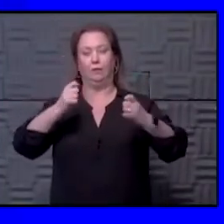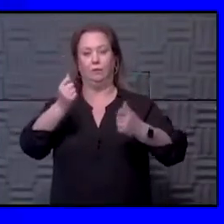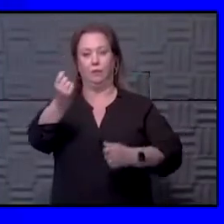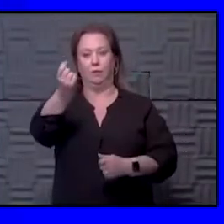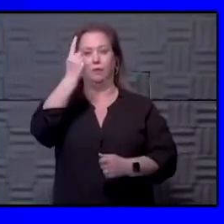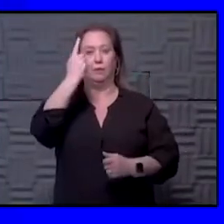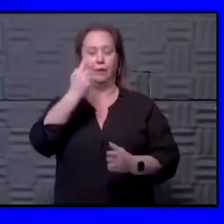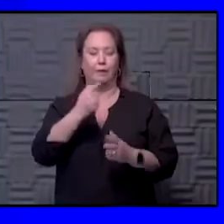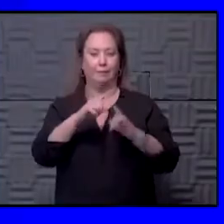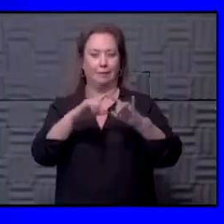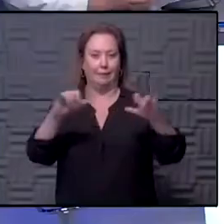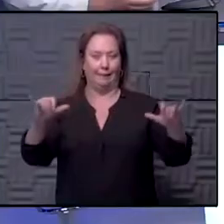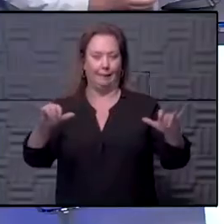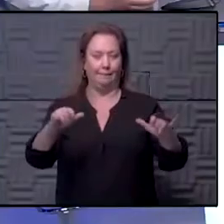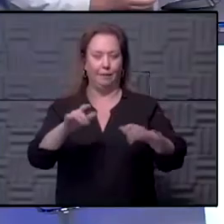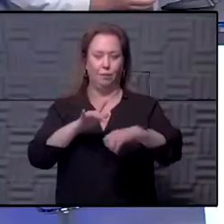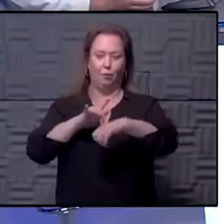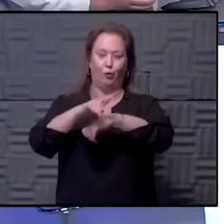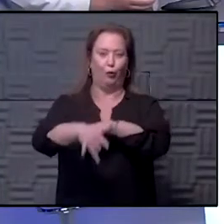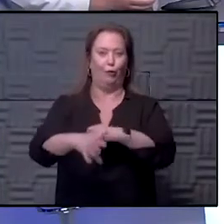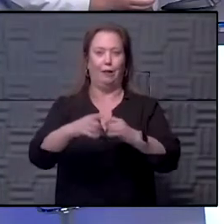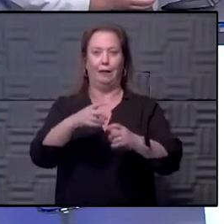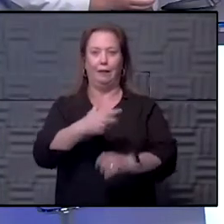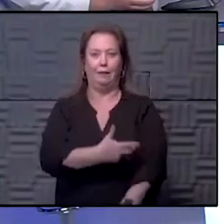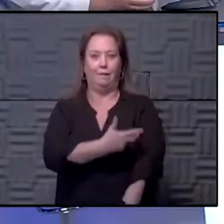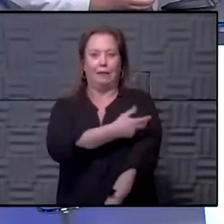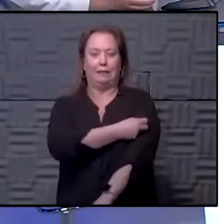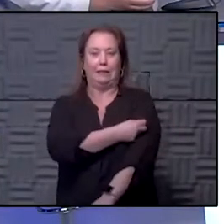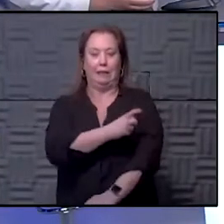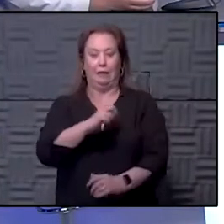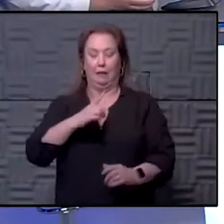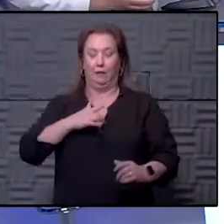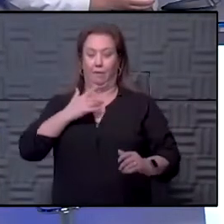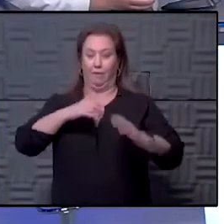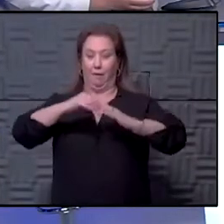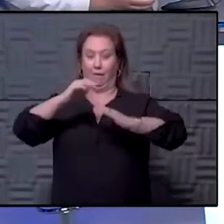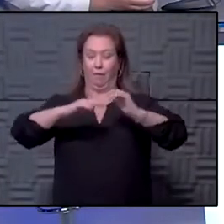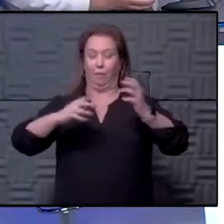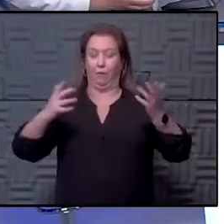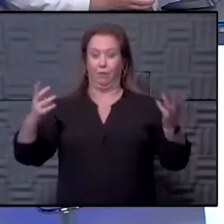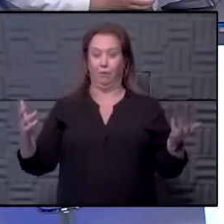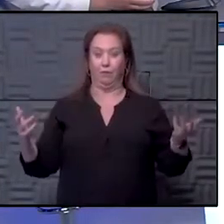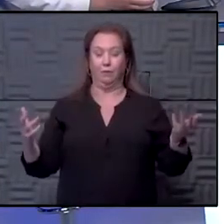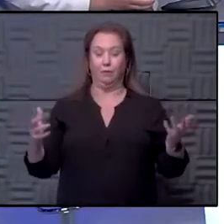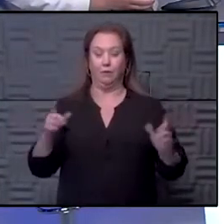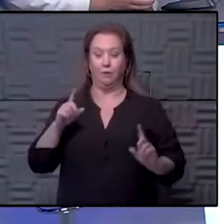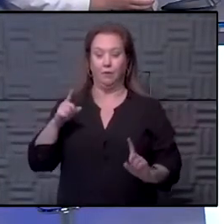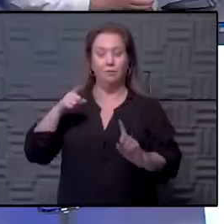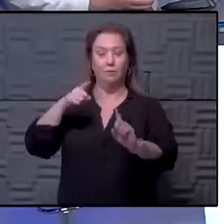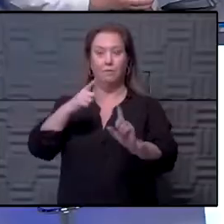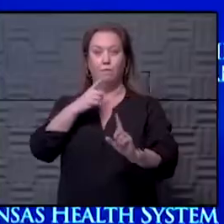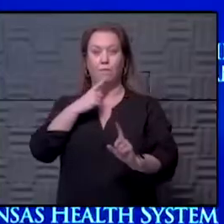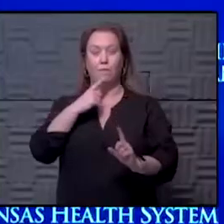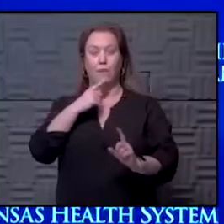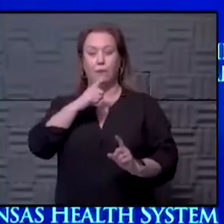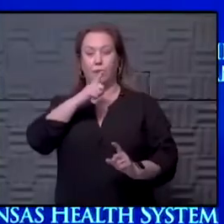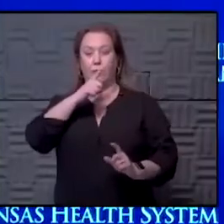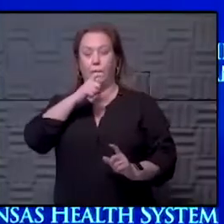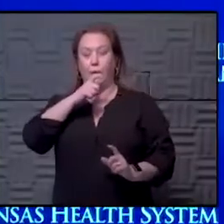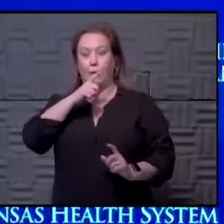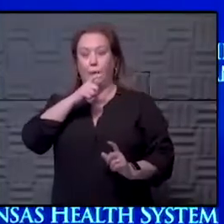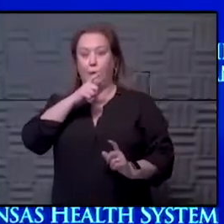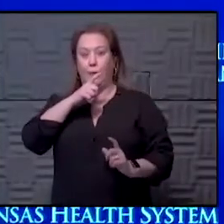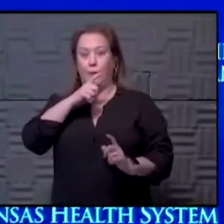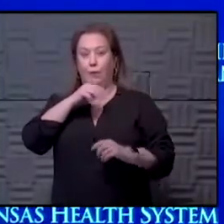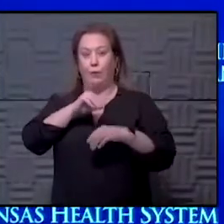understand all of that. Yeah, we're early into this. I think we feel more comfortable. I don't know that we feel comfortable. I think the point you've made about who are you going to, if you